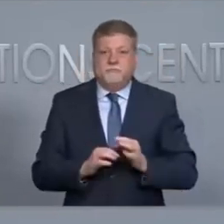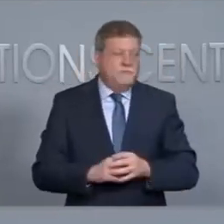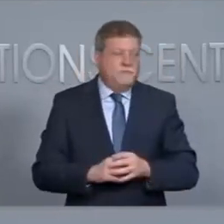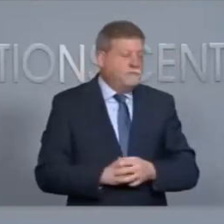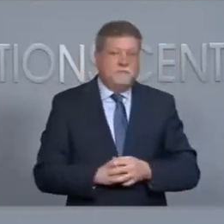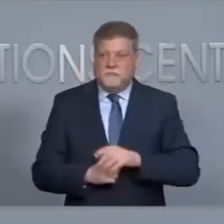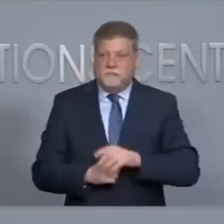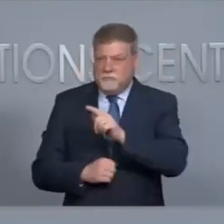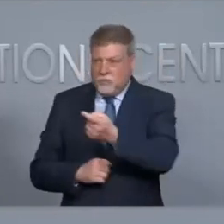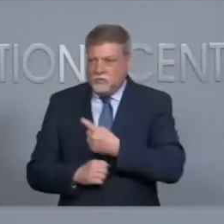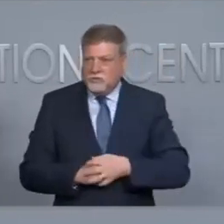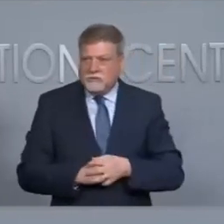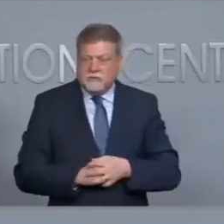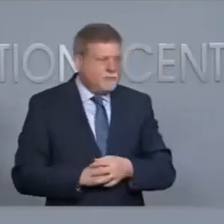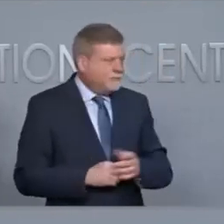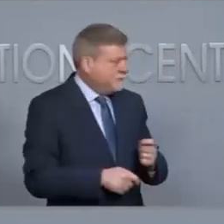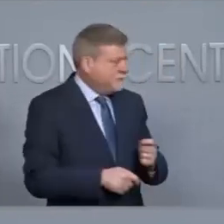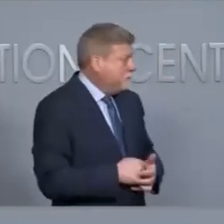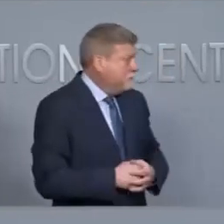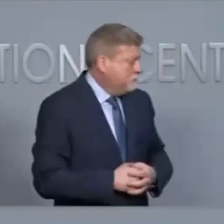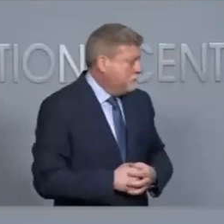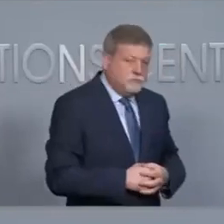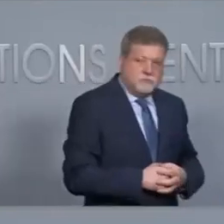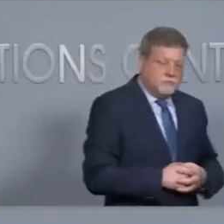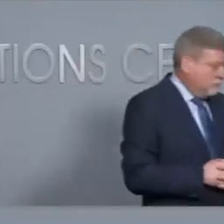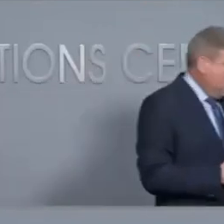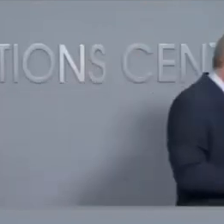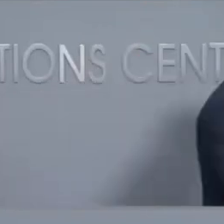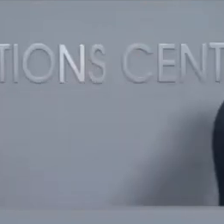there was a follow-up online ready for that ready for that